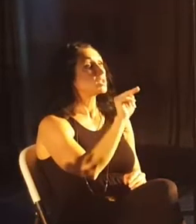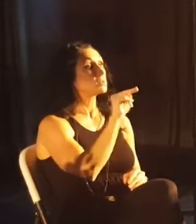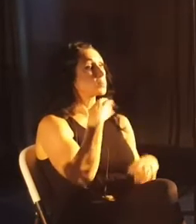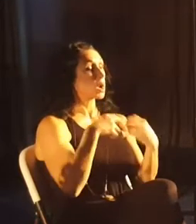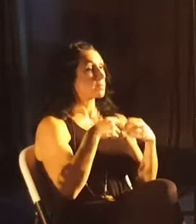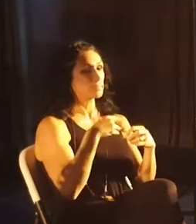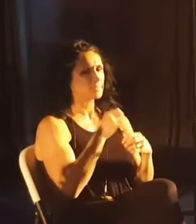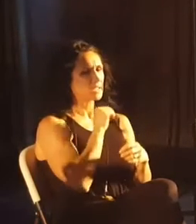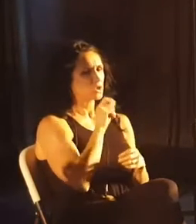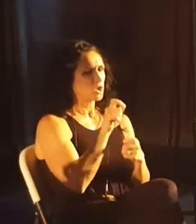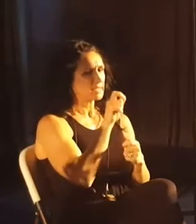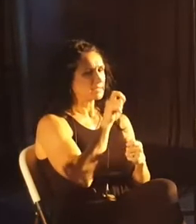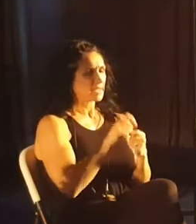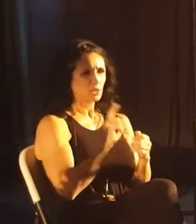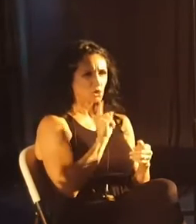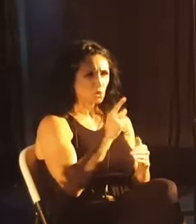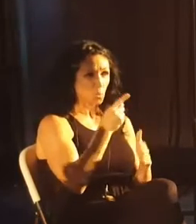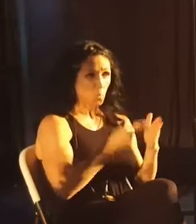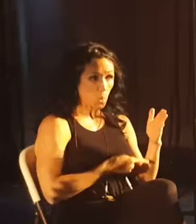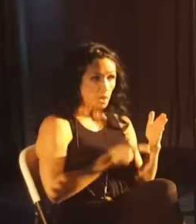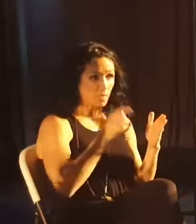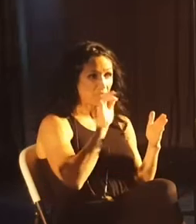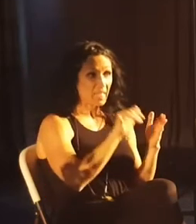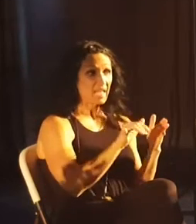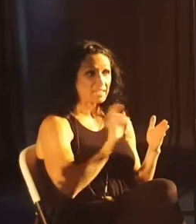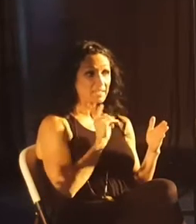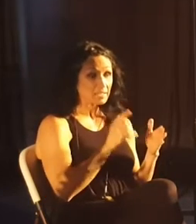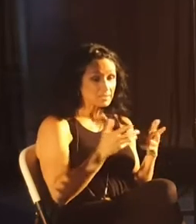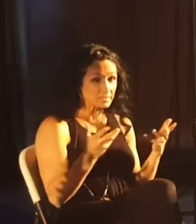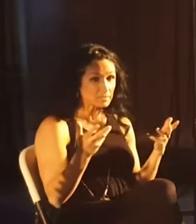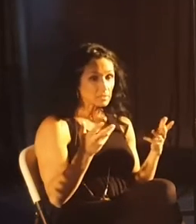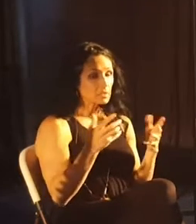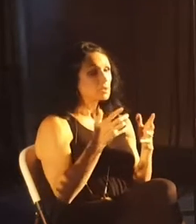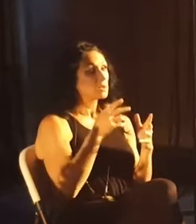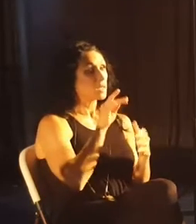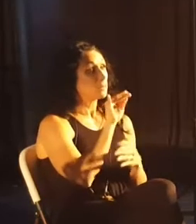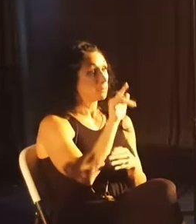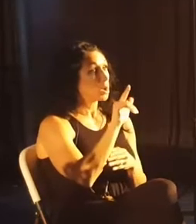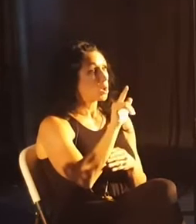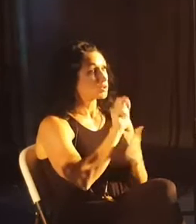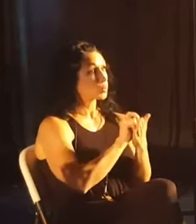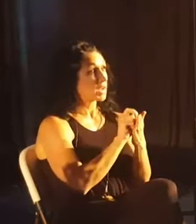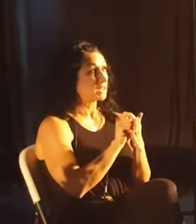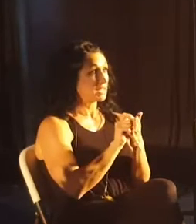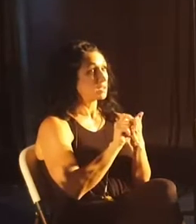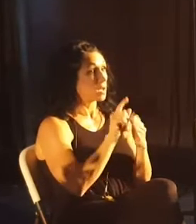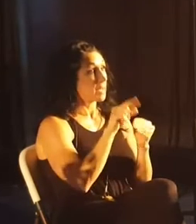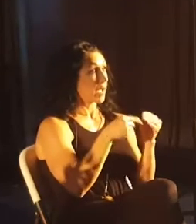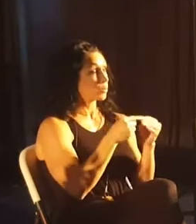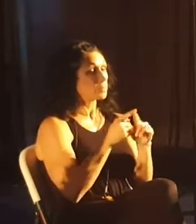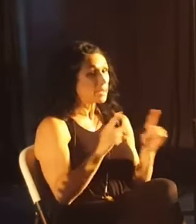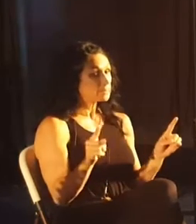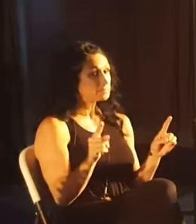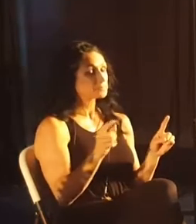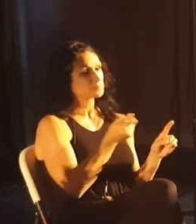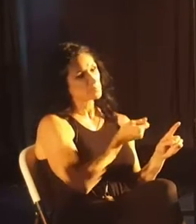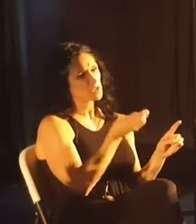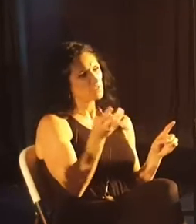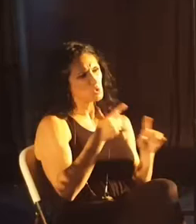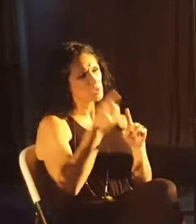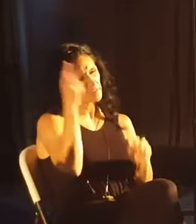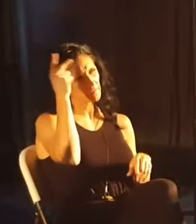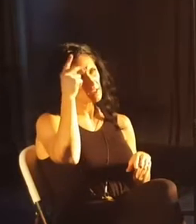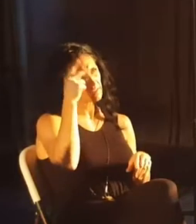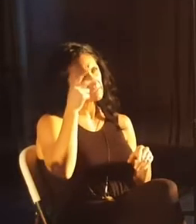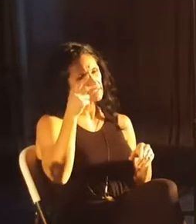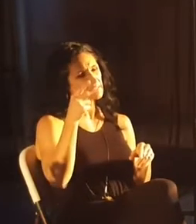problem and they're not really exactly sure what the Colossian problem was that Paul's writing to address. But there's a couple different philosophies,